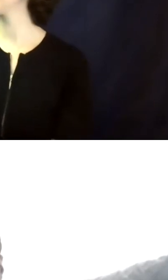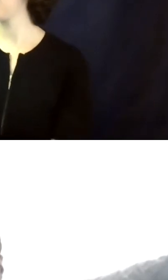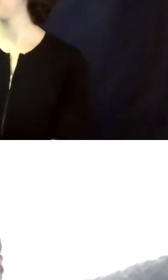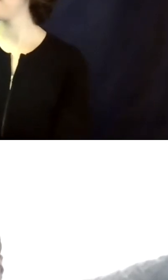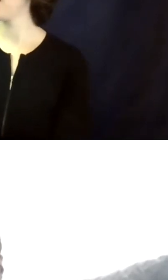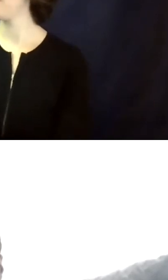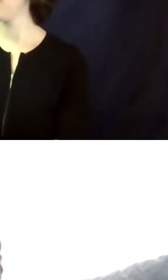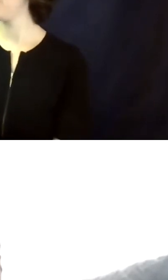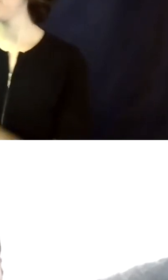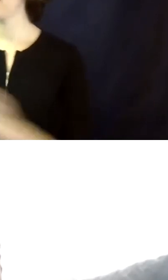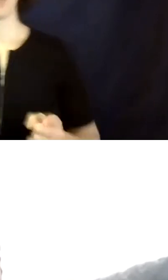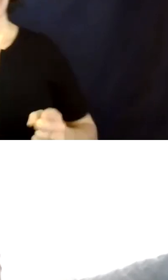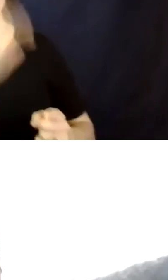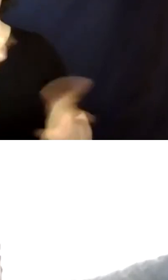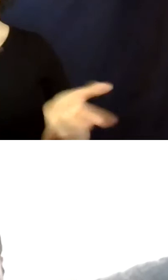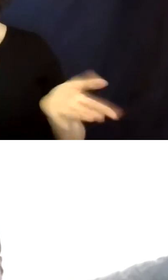Nope.